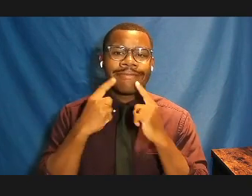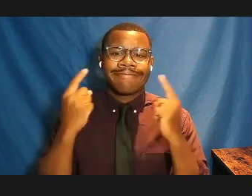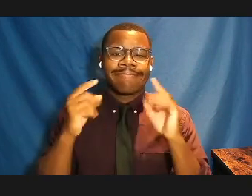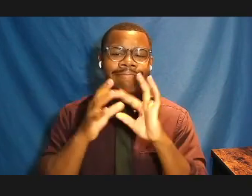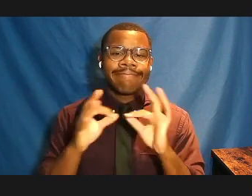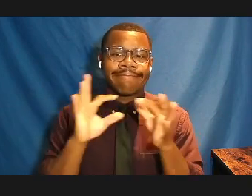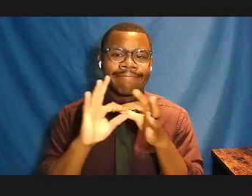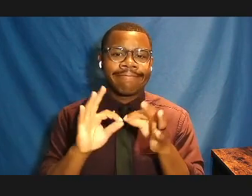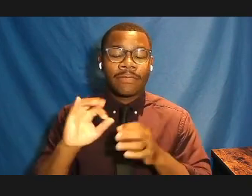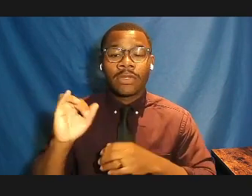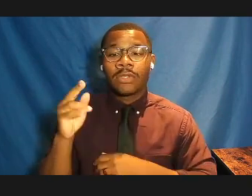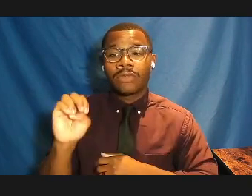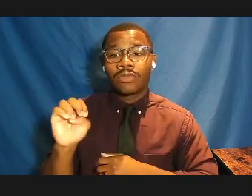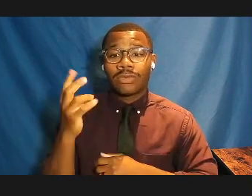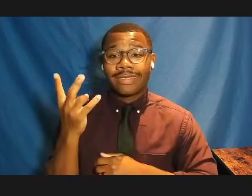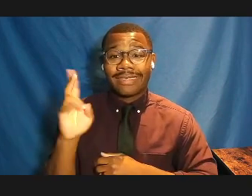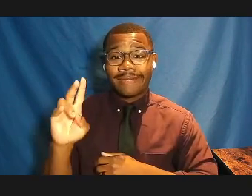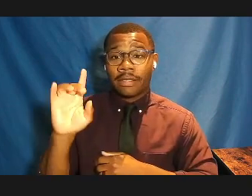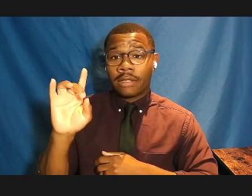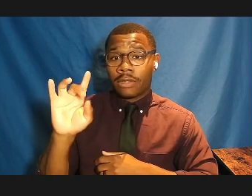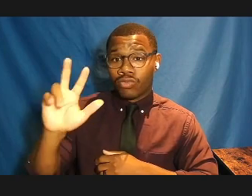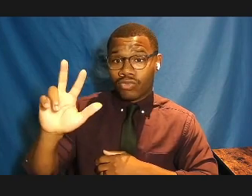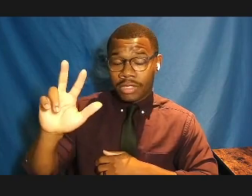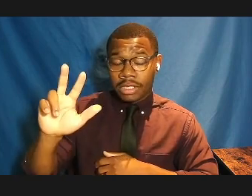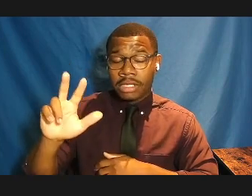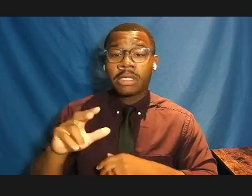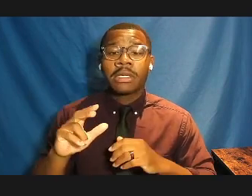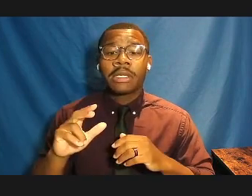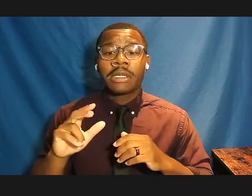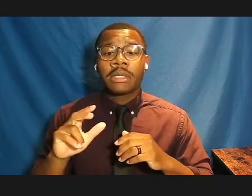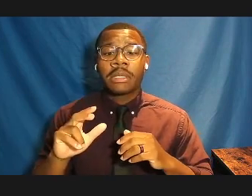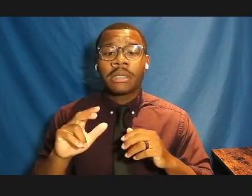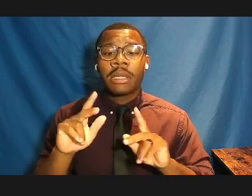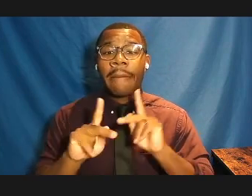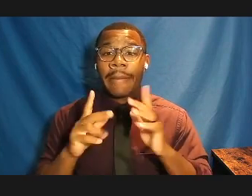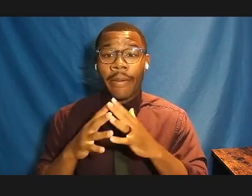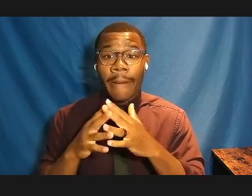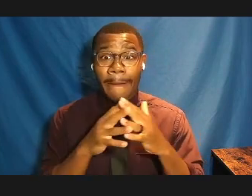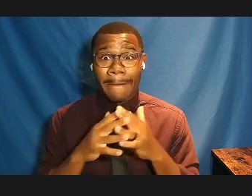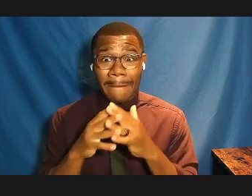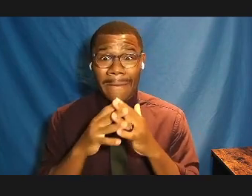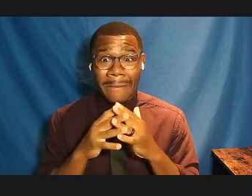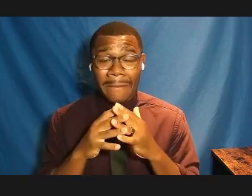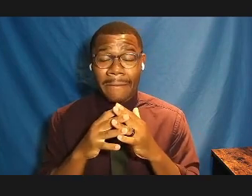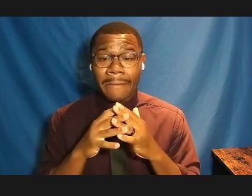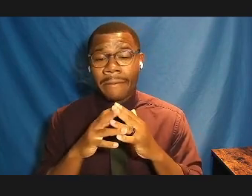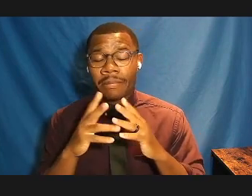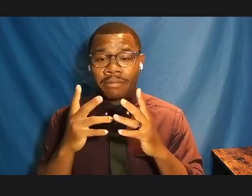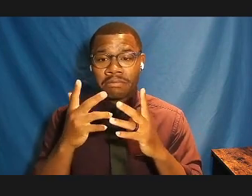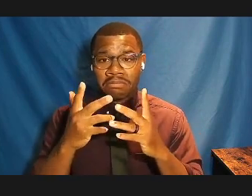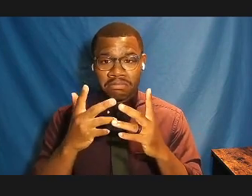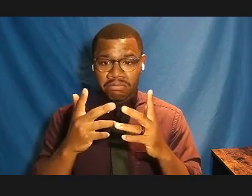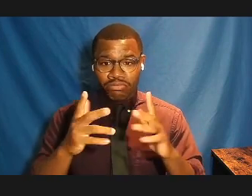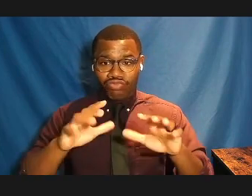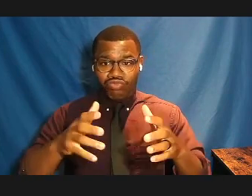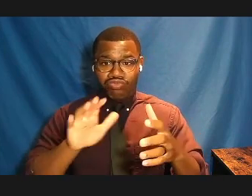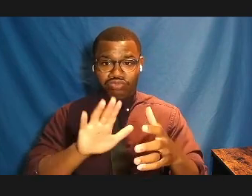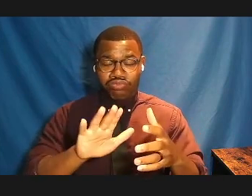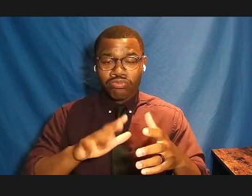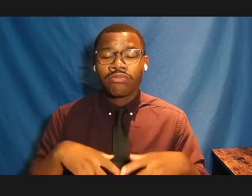June 1783, the citizens of America, placed in the most enviable condition, as the sole lords and